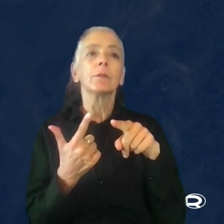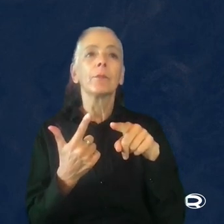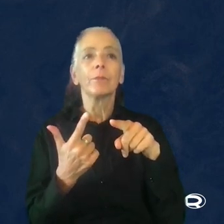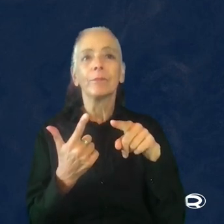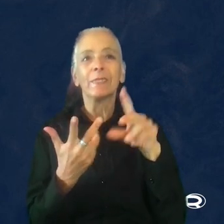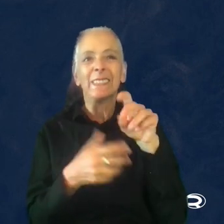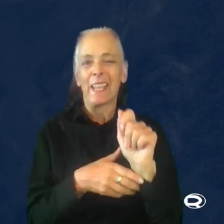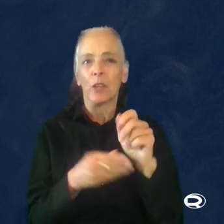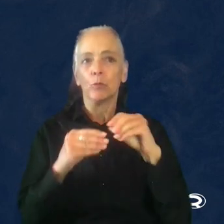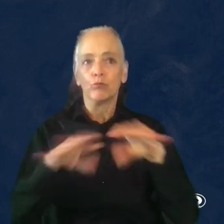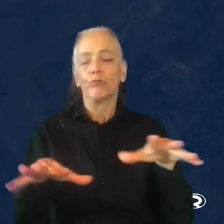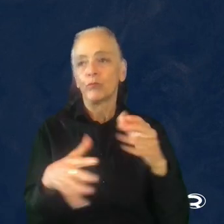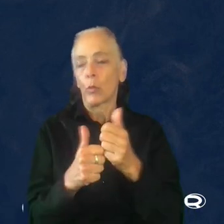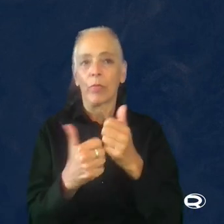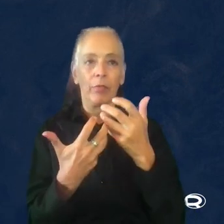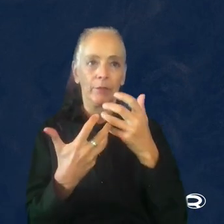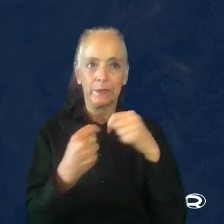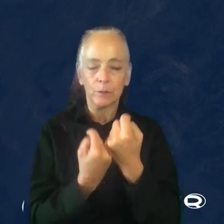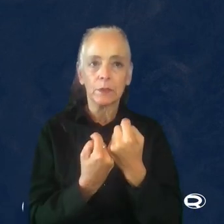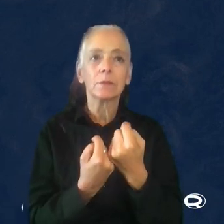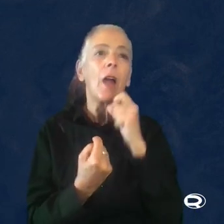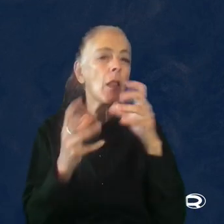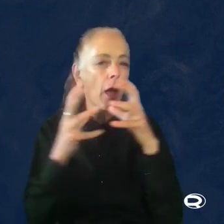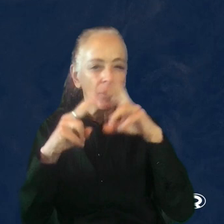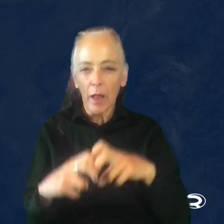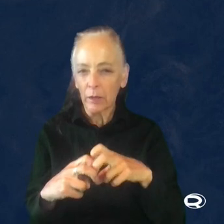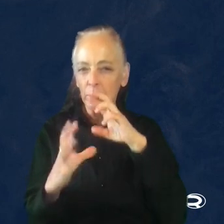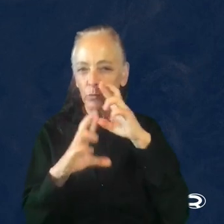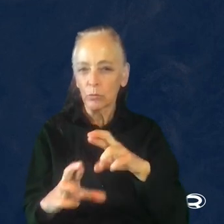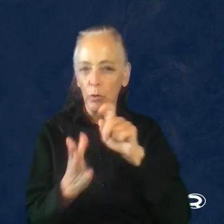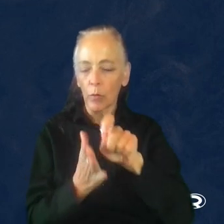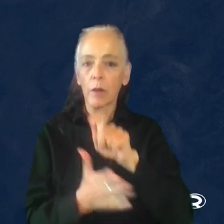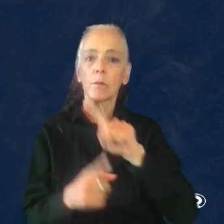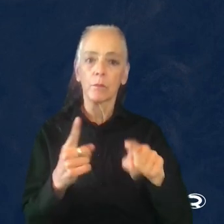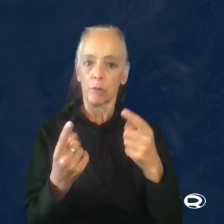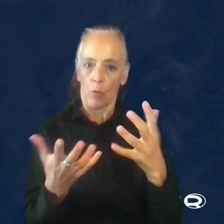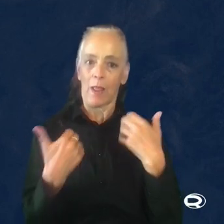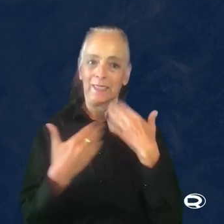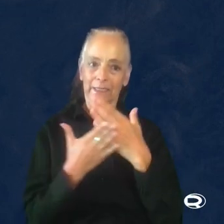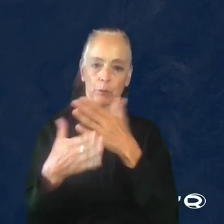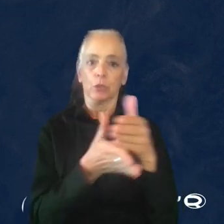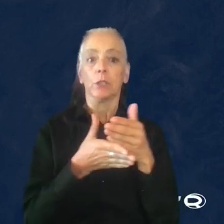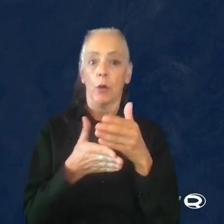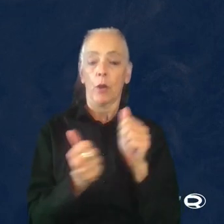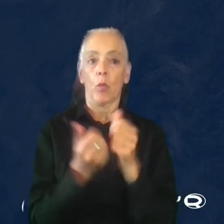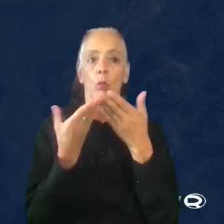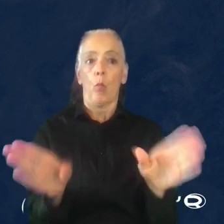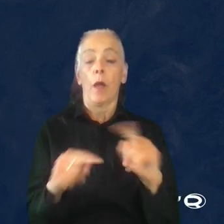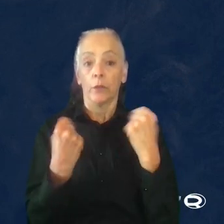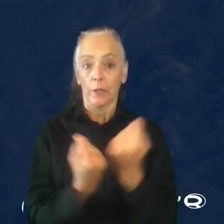so much in terms of analysis or report writing, but there was already something done to share the data with the wider team.